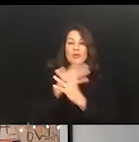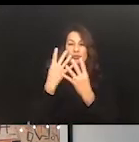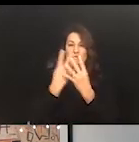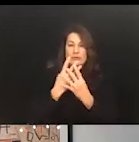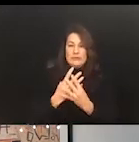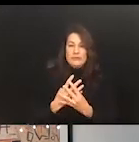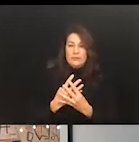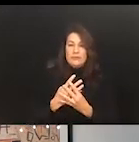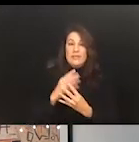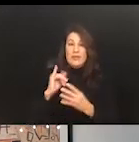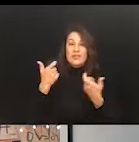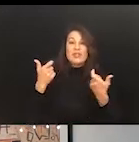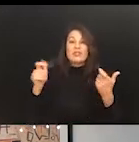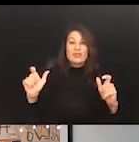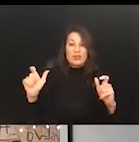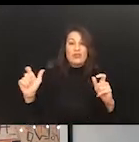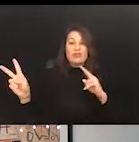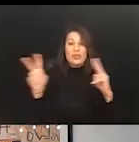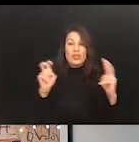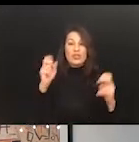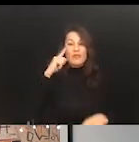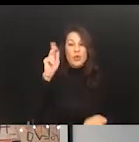that's a huge issue for people with disabilities.